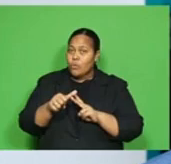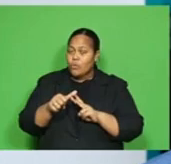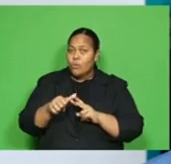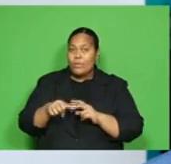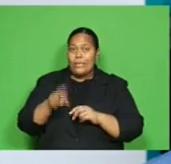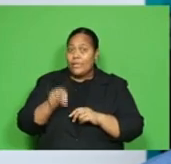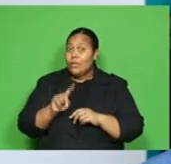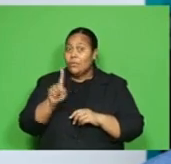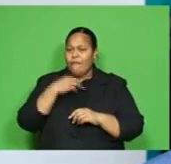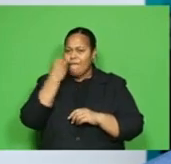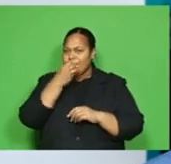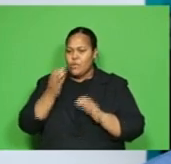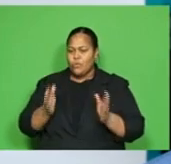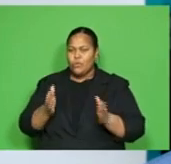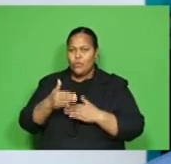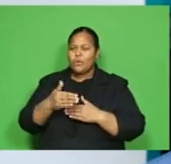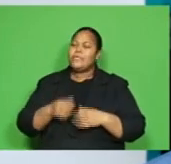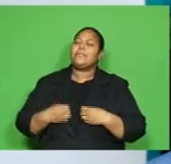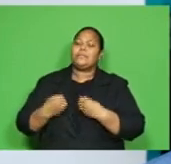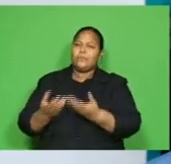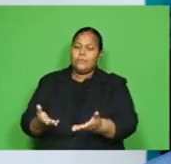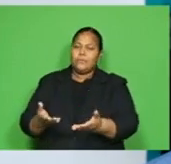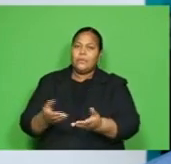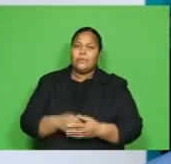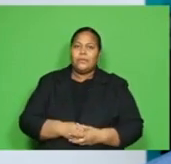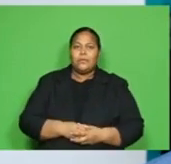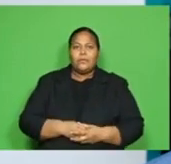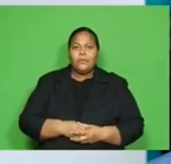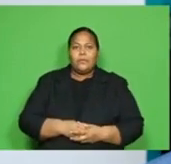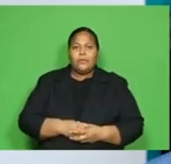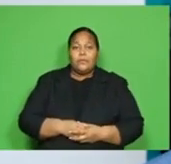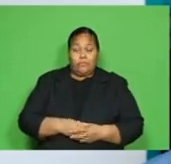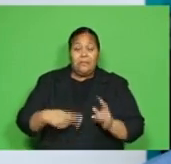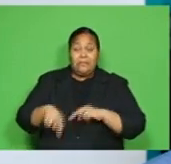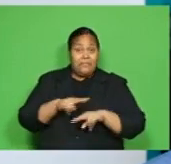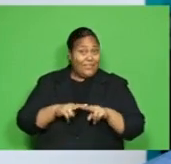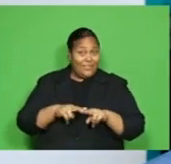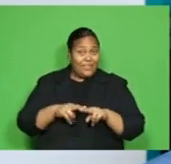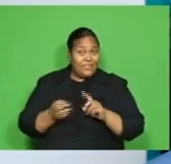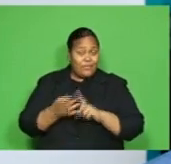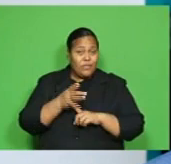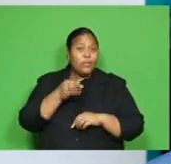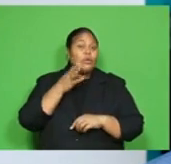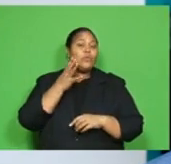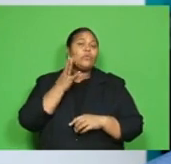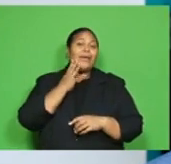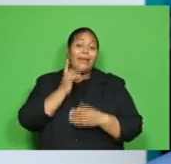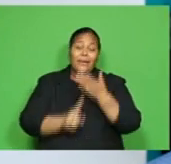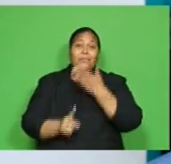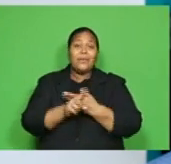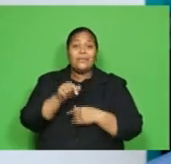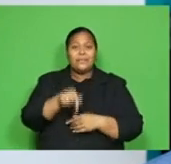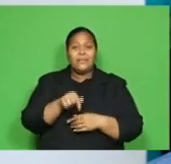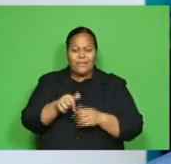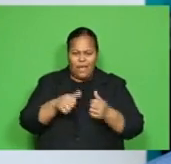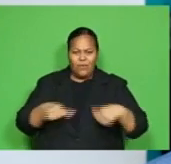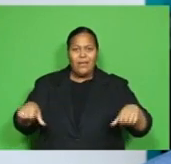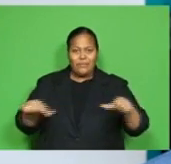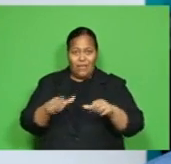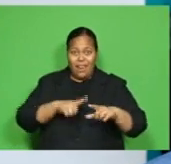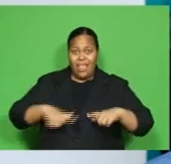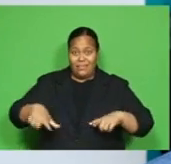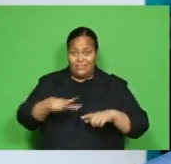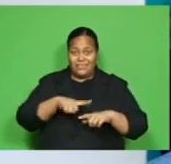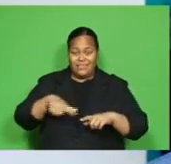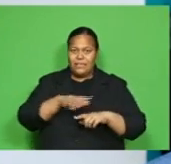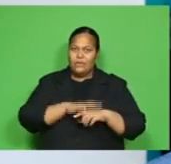food rations are provided, especially in the case of Fiji, where a good chunk of agricultural land has been ravaged